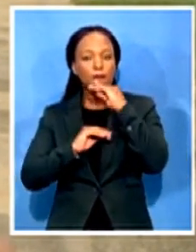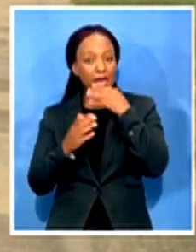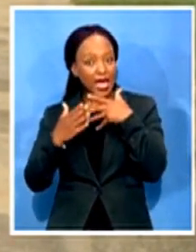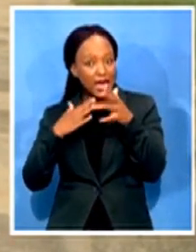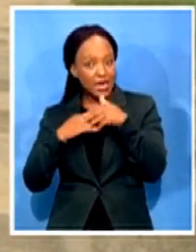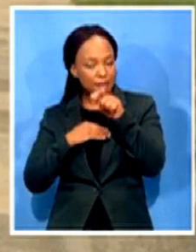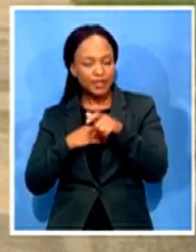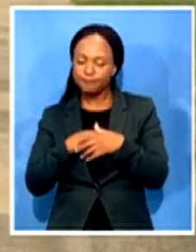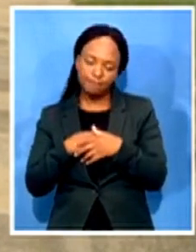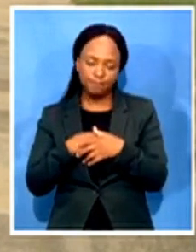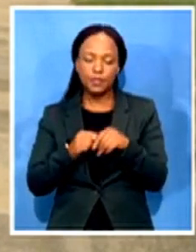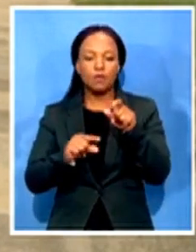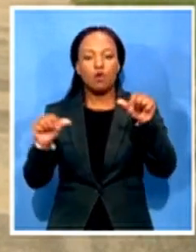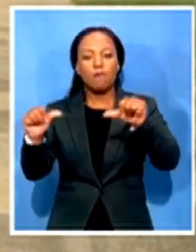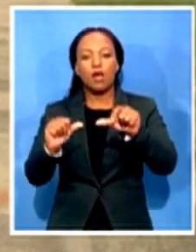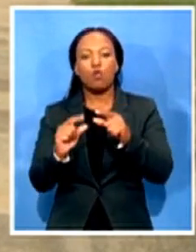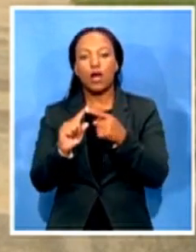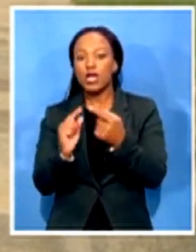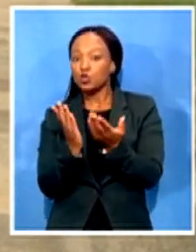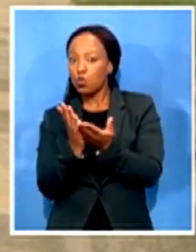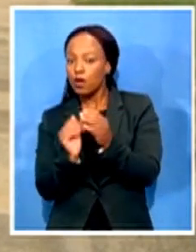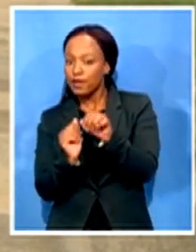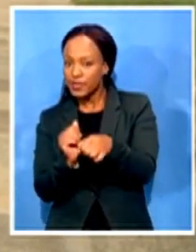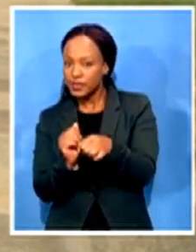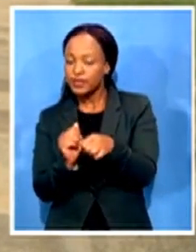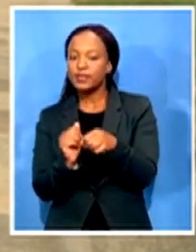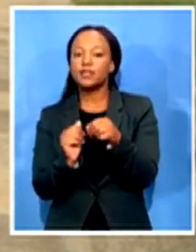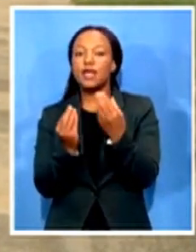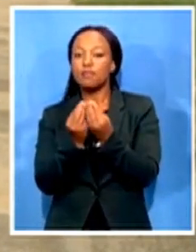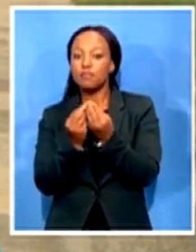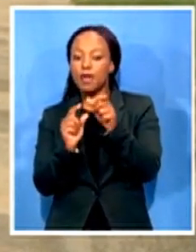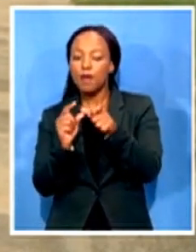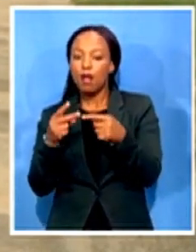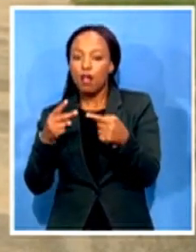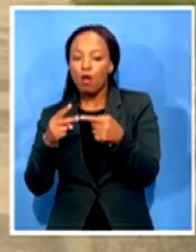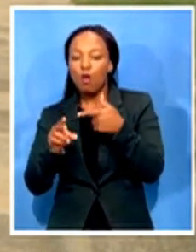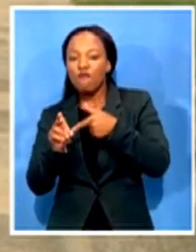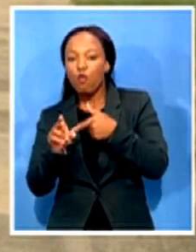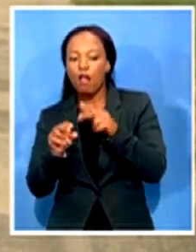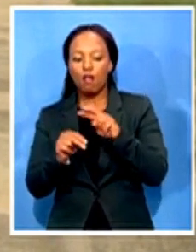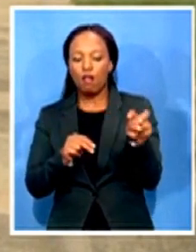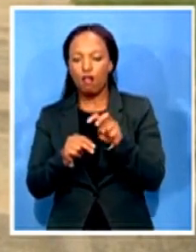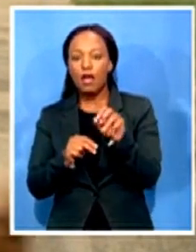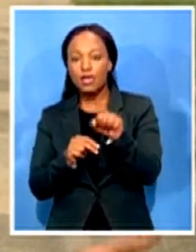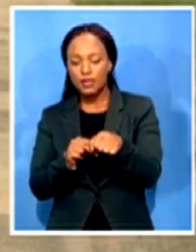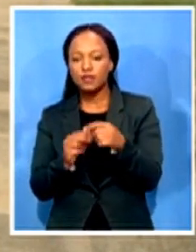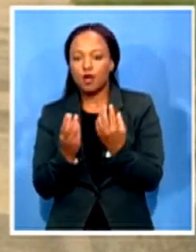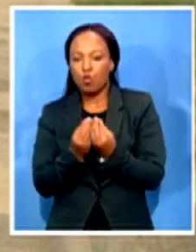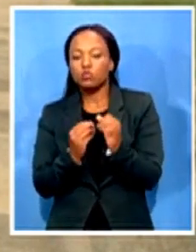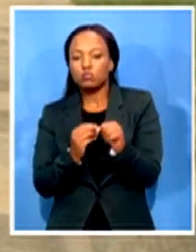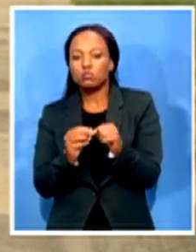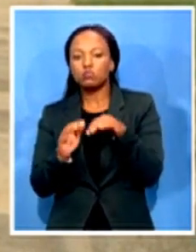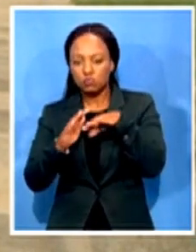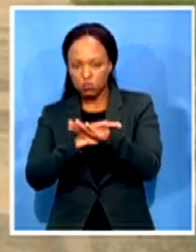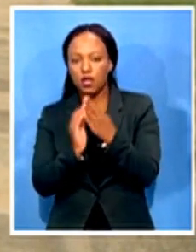work people that are transporting goods in between the two countries that will be allowed to cross now now that's the